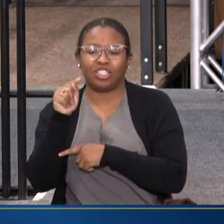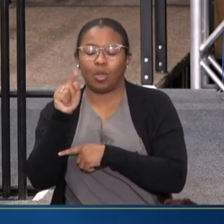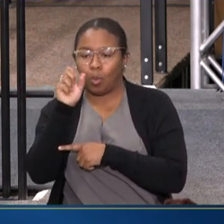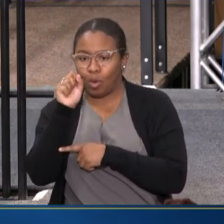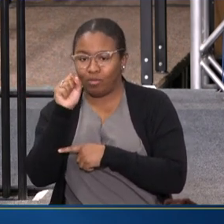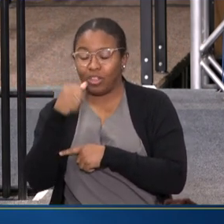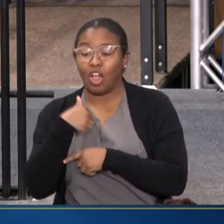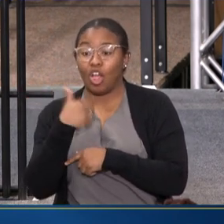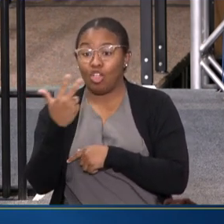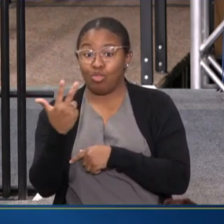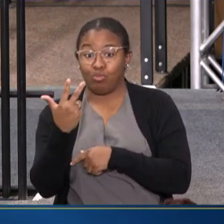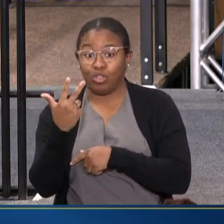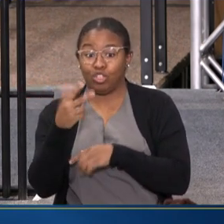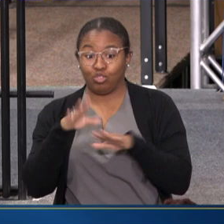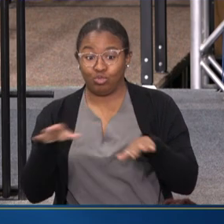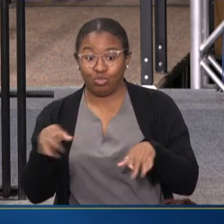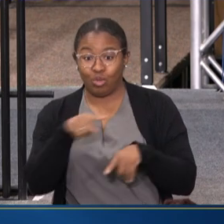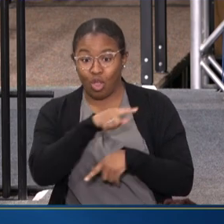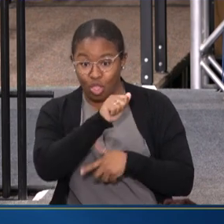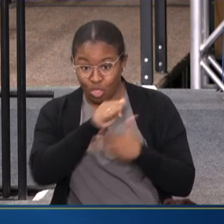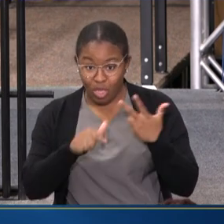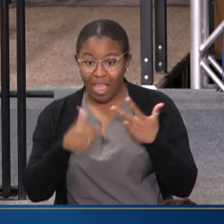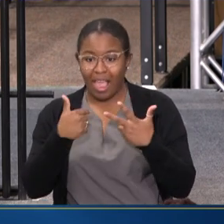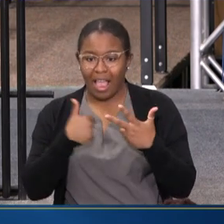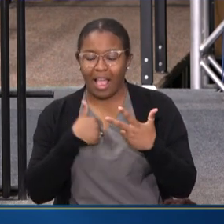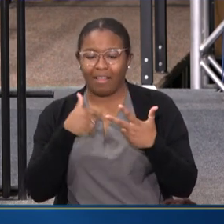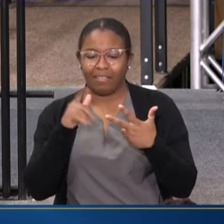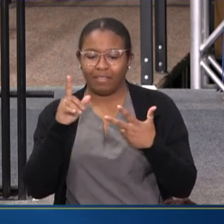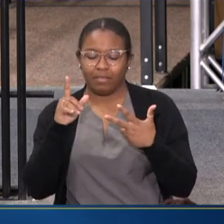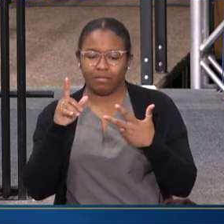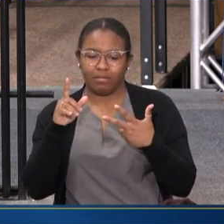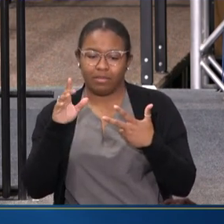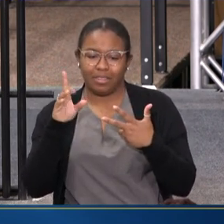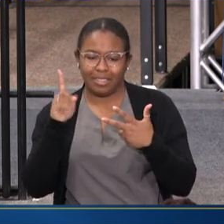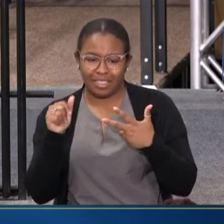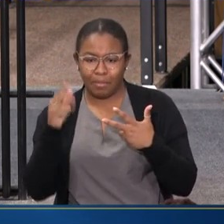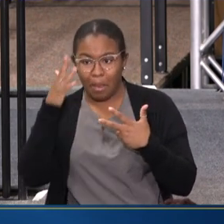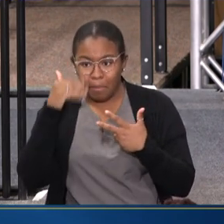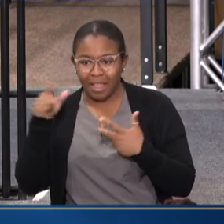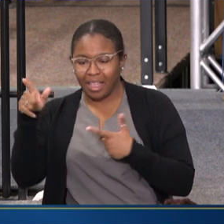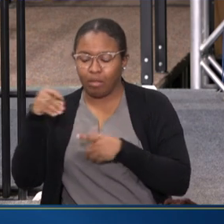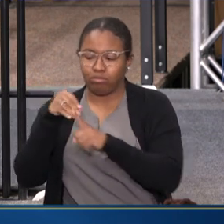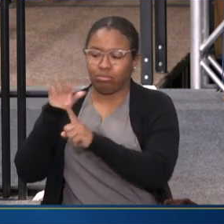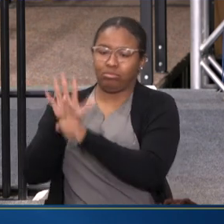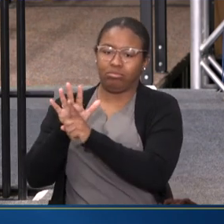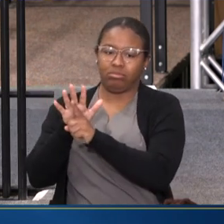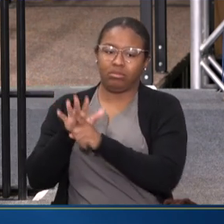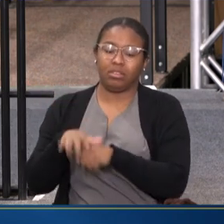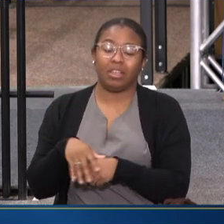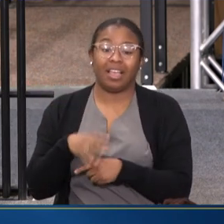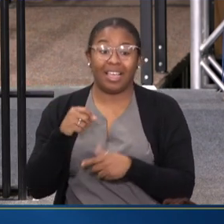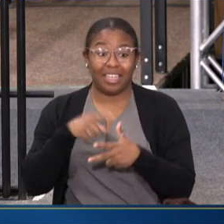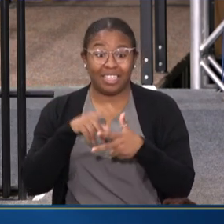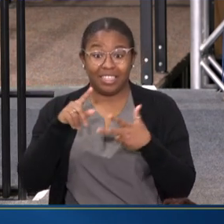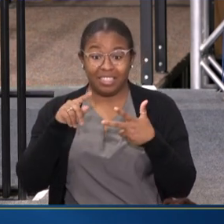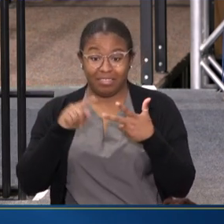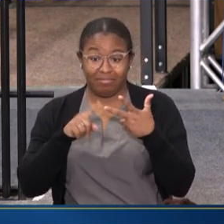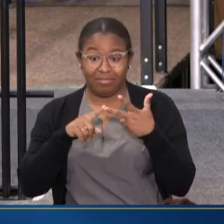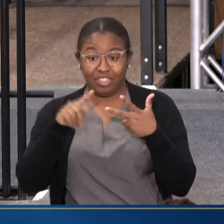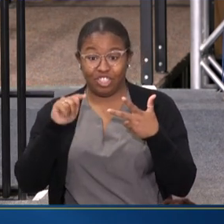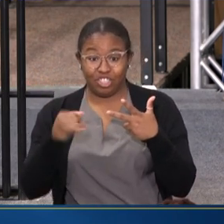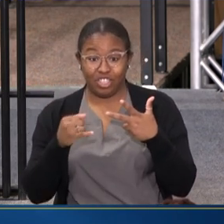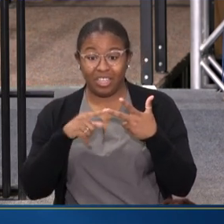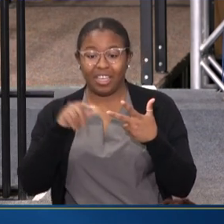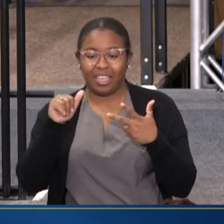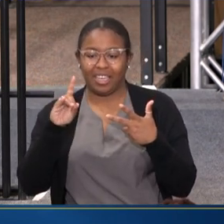THREE BIOLOGICAL CHILDREN ALL HAVE DISABILITIES ATTRIBUTED TO HIS EXPOSURE TO AGENT ORANGE AND TJ'S WAS